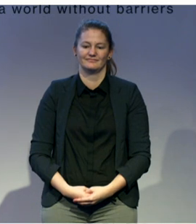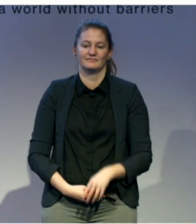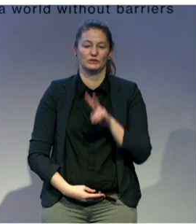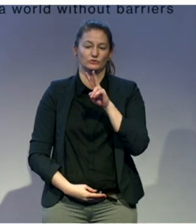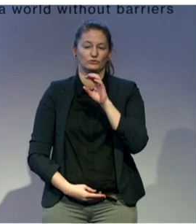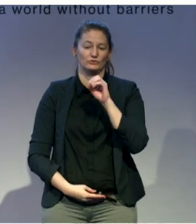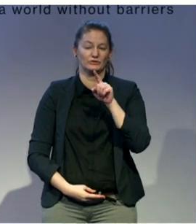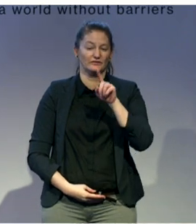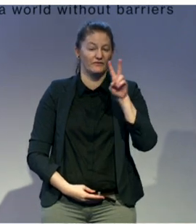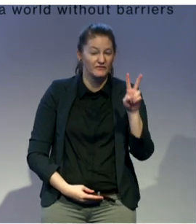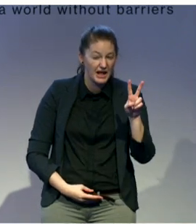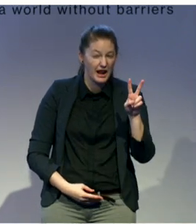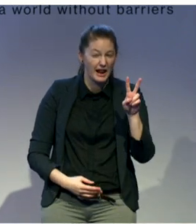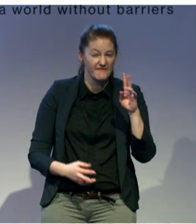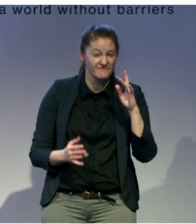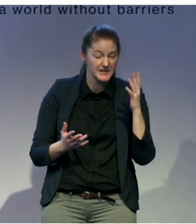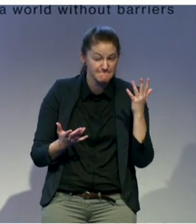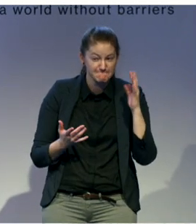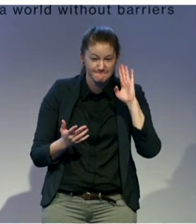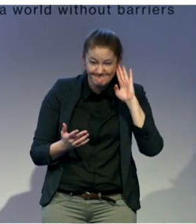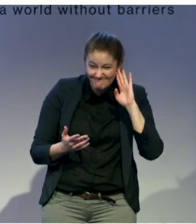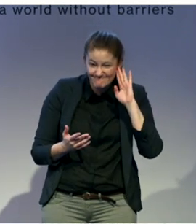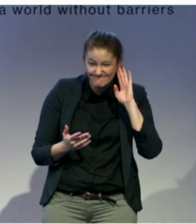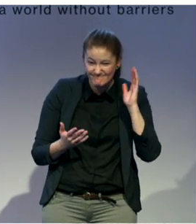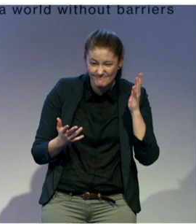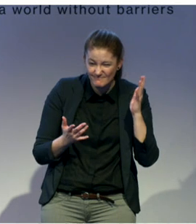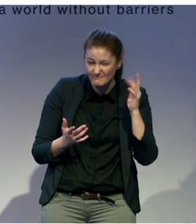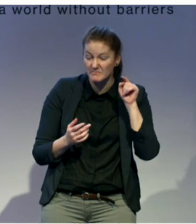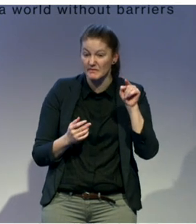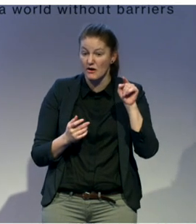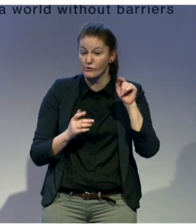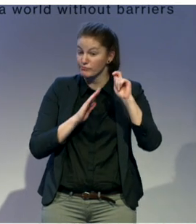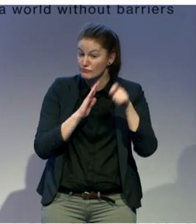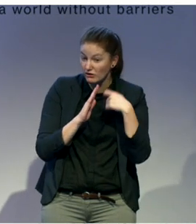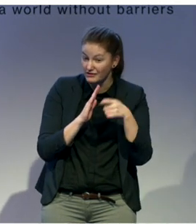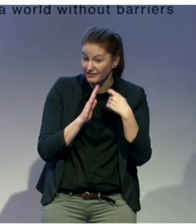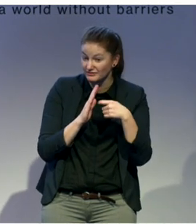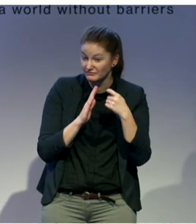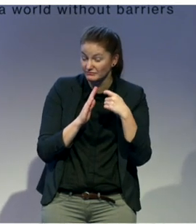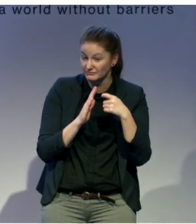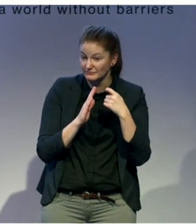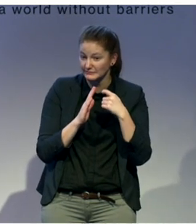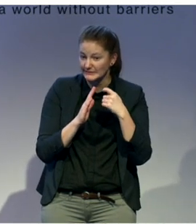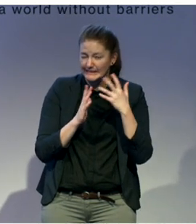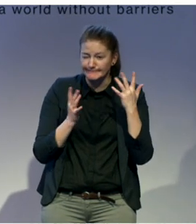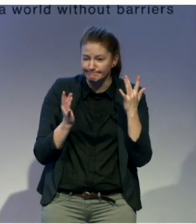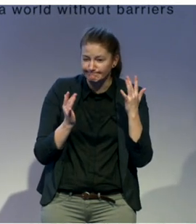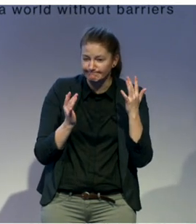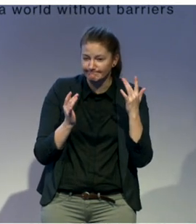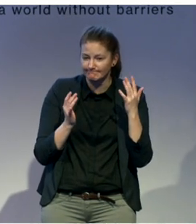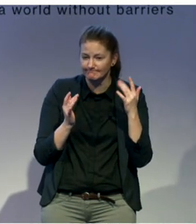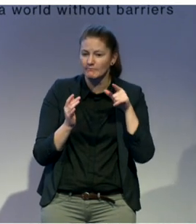for addressing the rights of persons with disabilities and respecting their political participation and independent living.